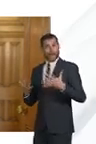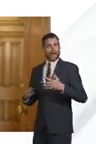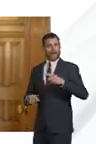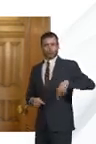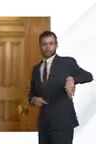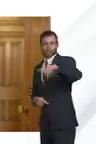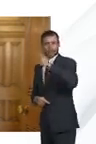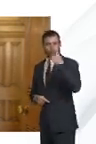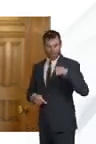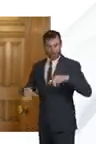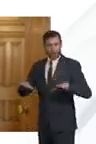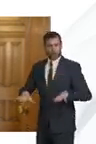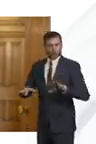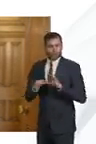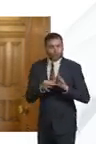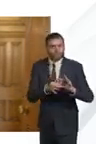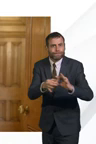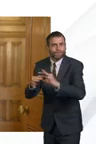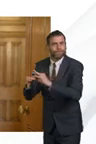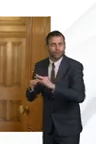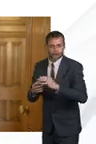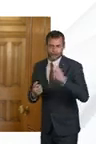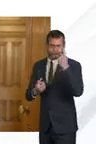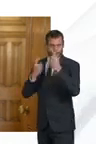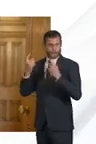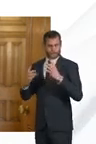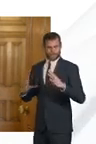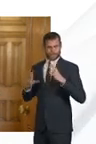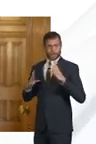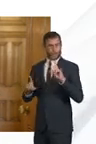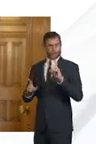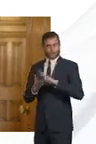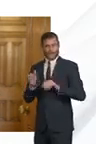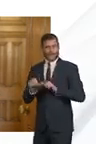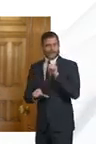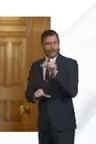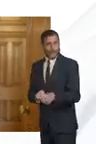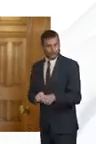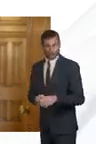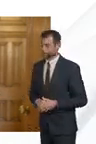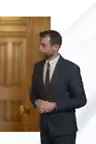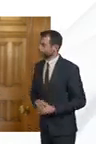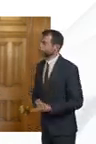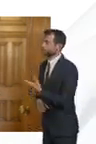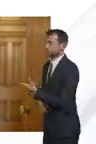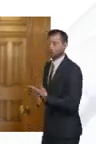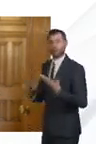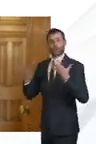as the next step in that effort today we launch NHS volunteers